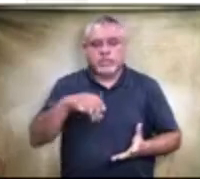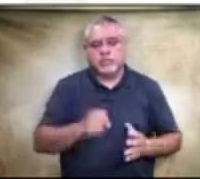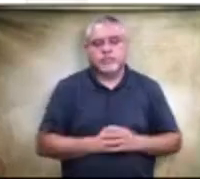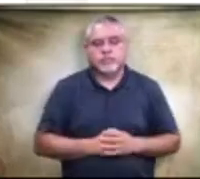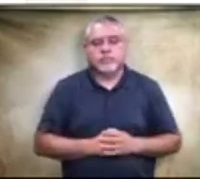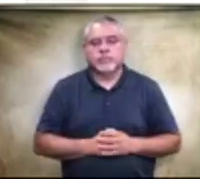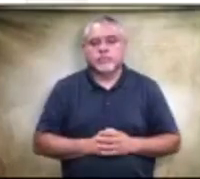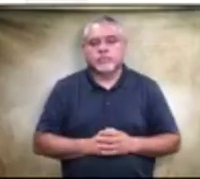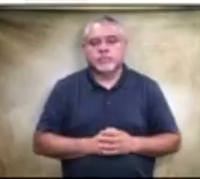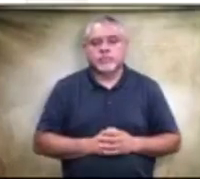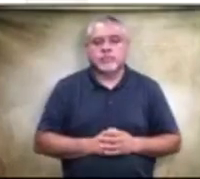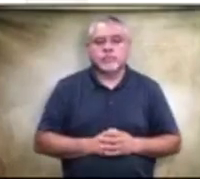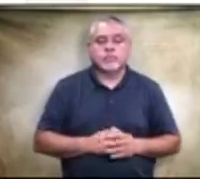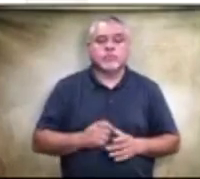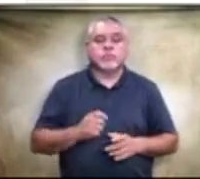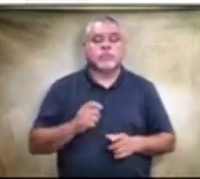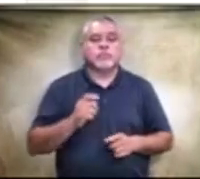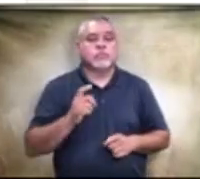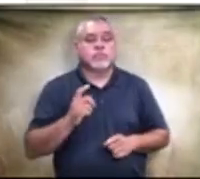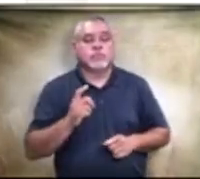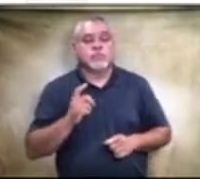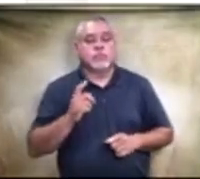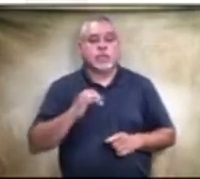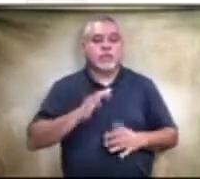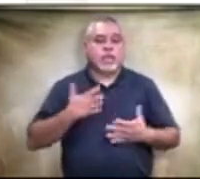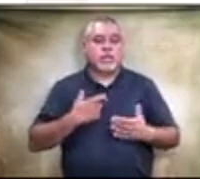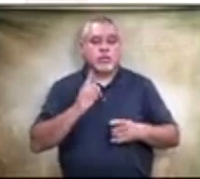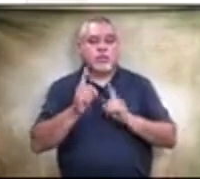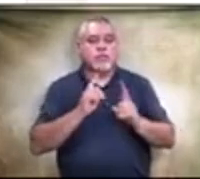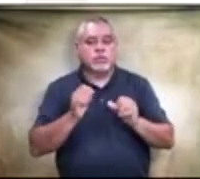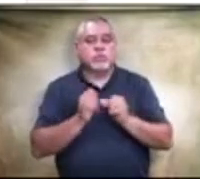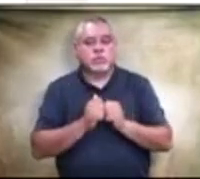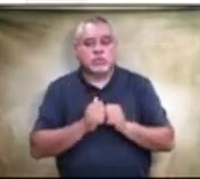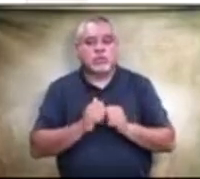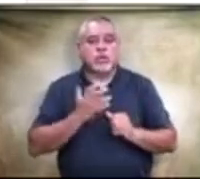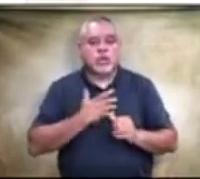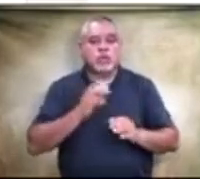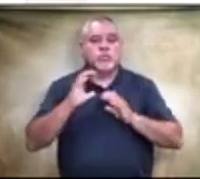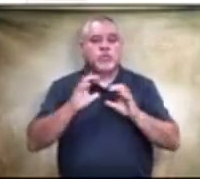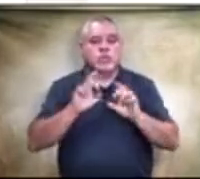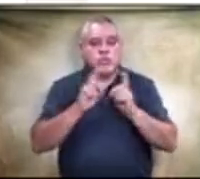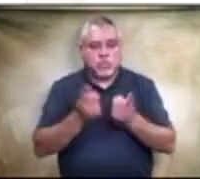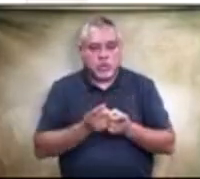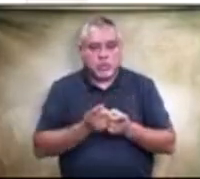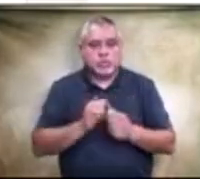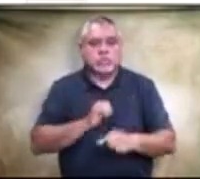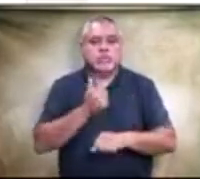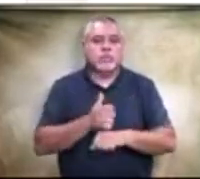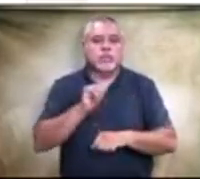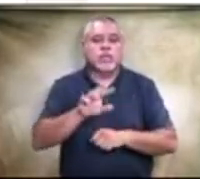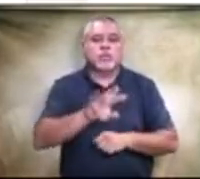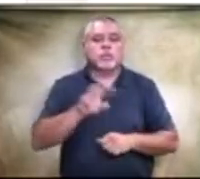let's absolutely and i've i've had conversations with uh our communications department to establish that website that allows